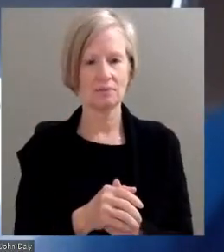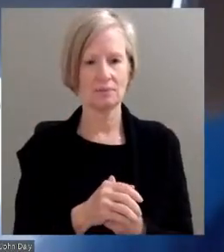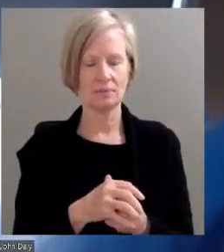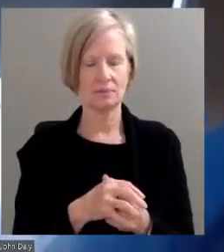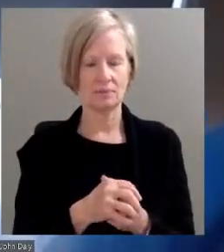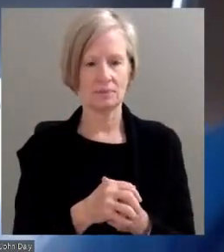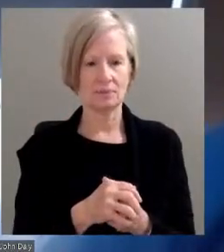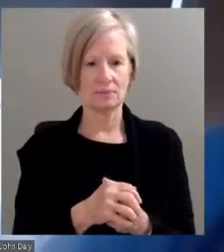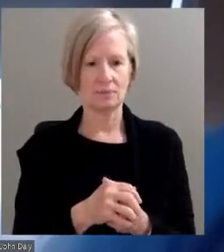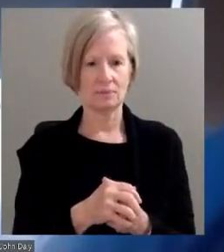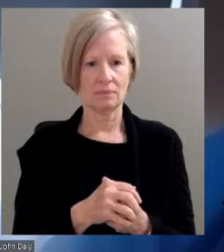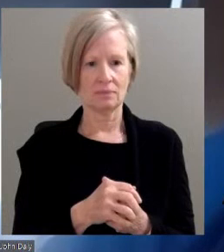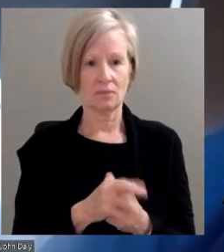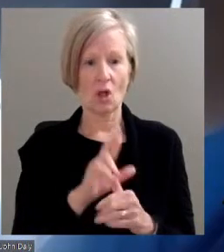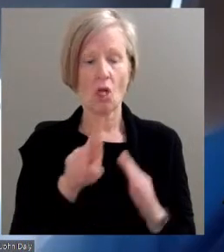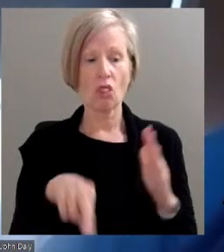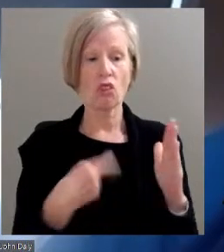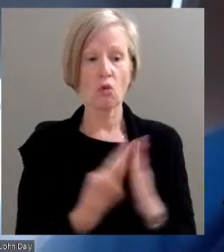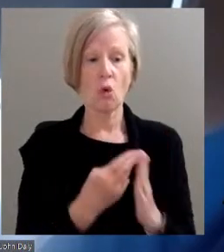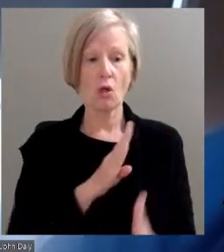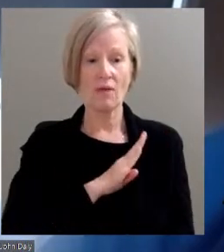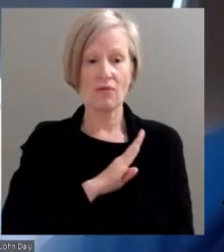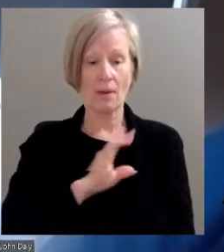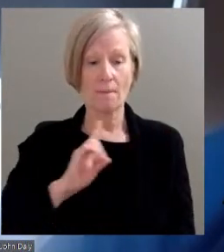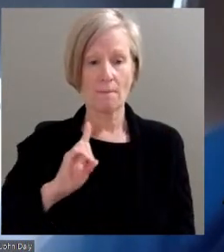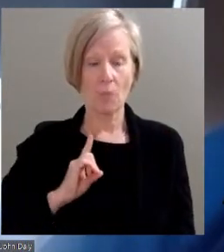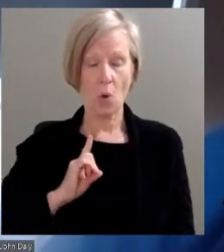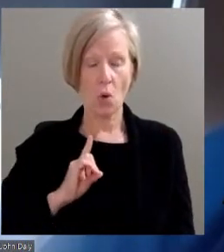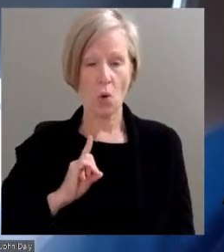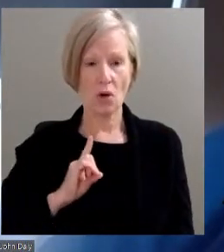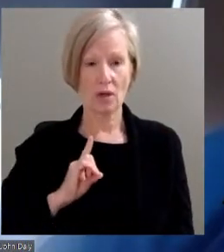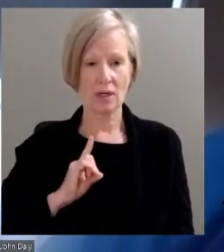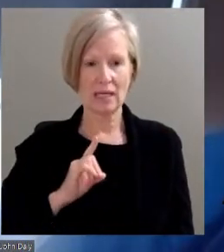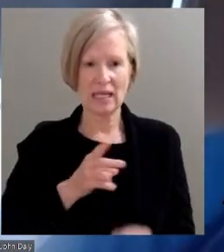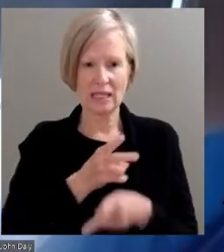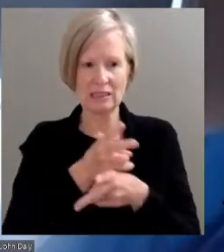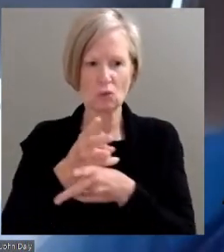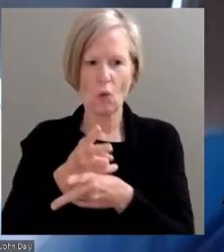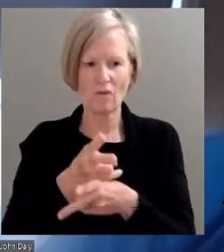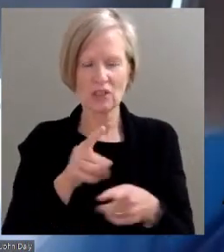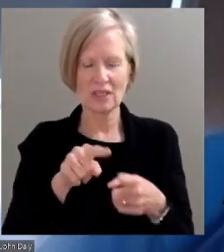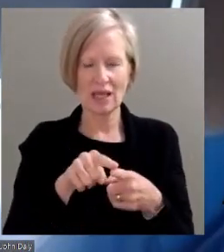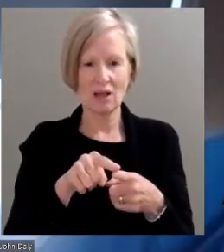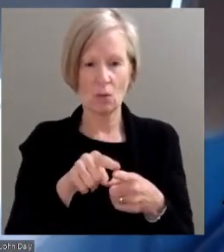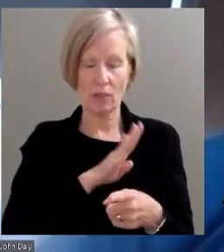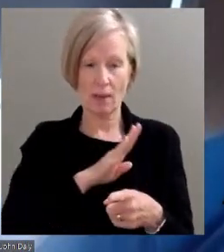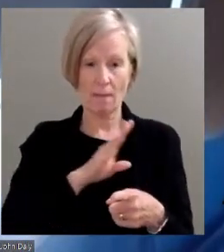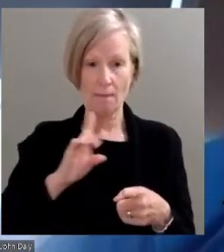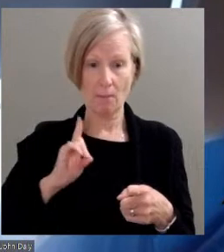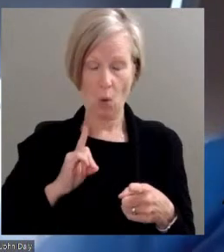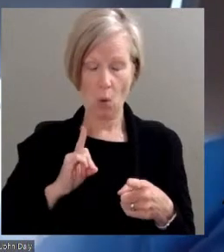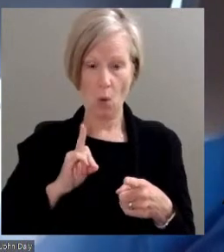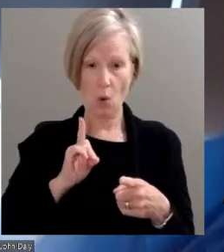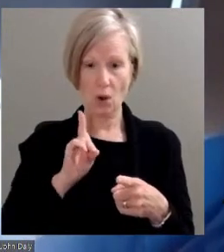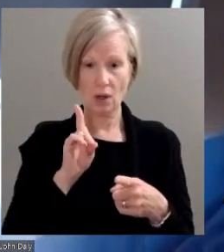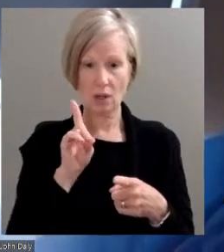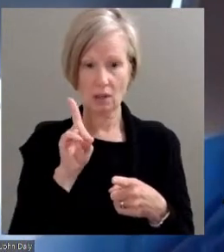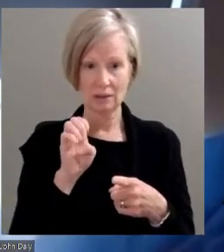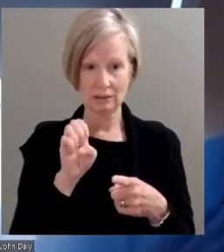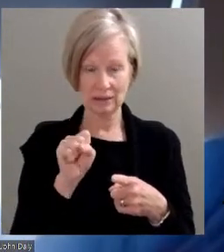The role of the Board is an oversight role, and what we do, what the Board does, is it's going to